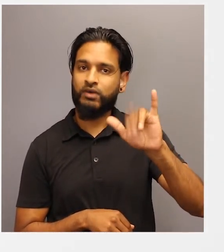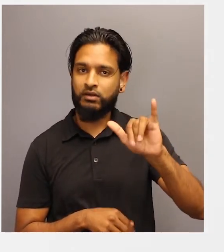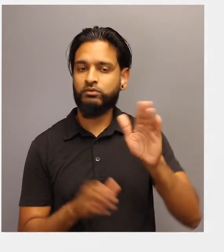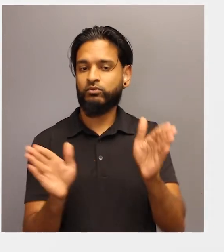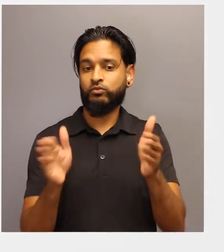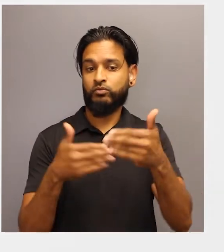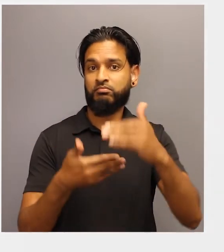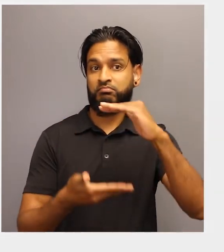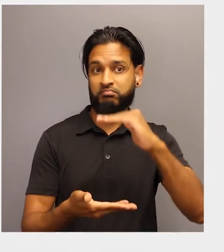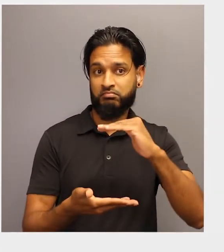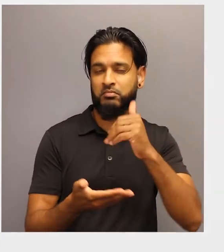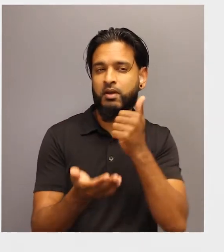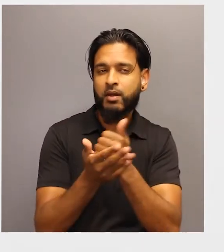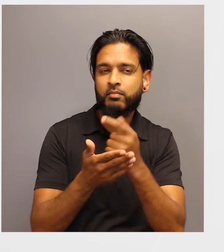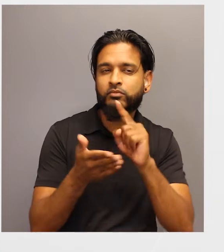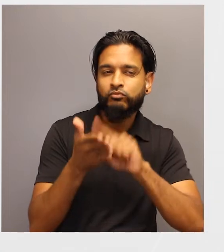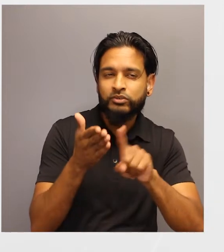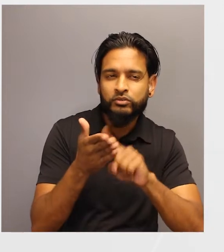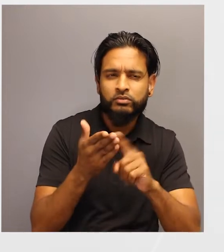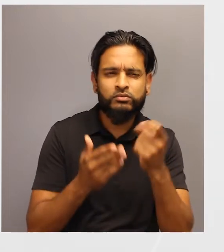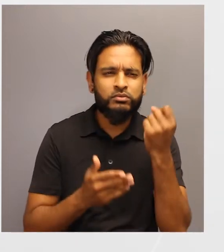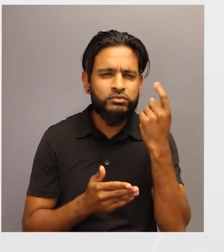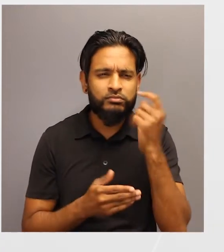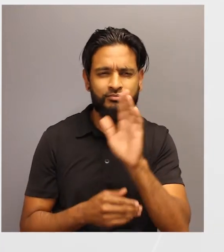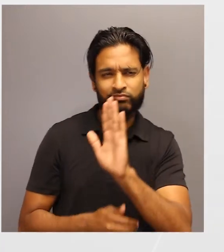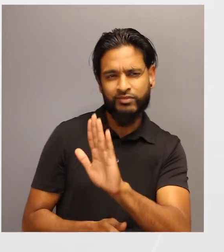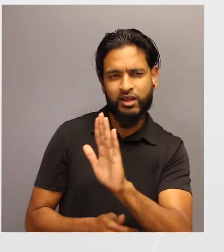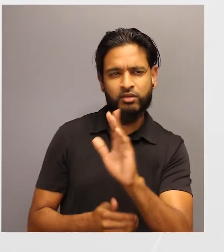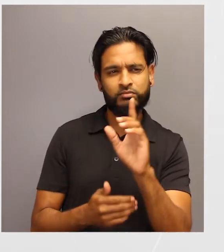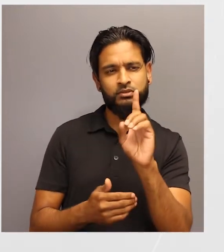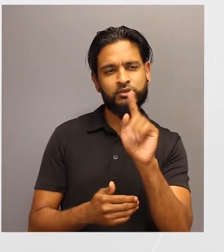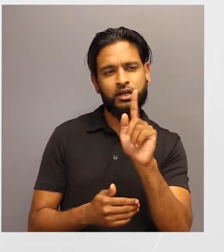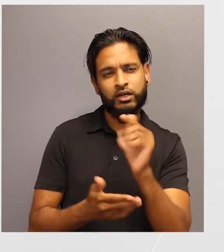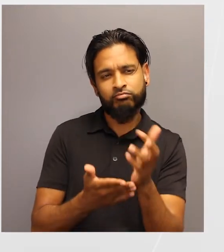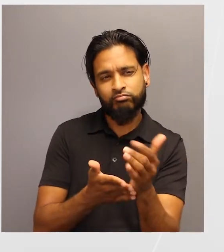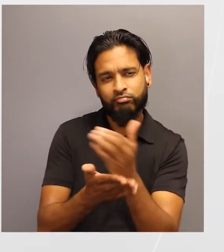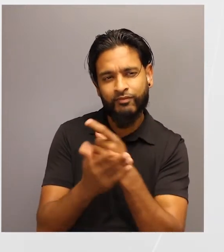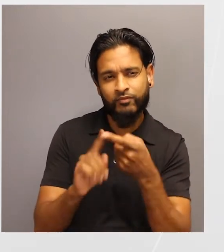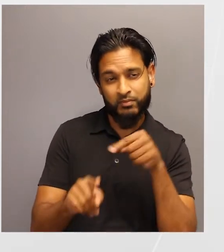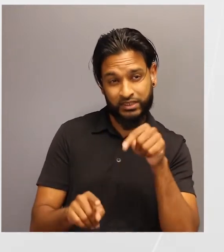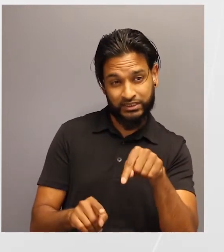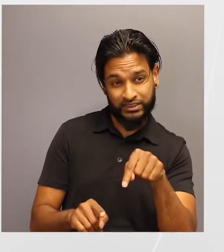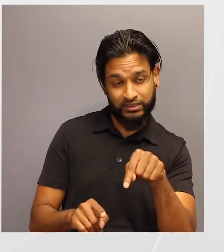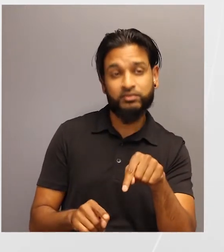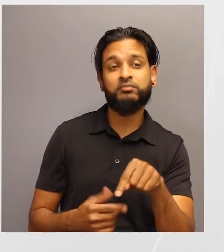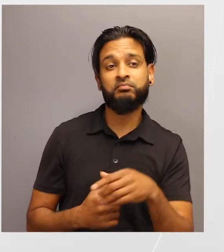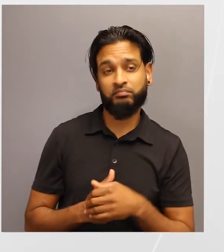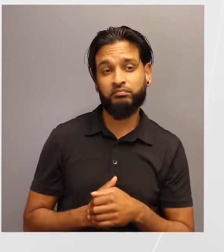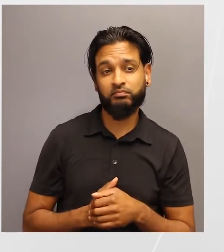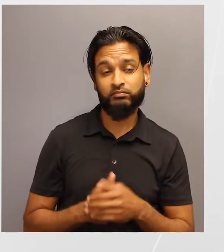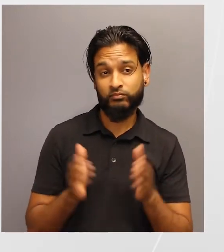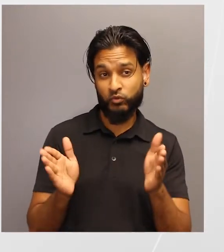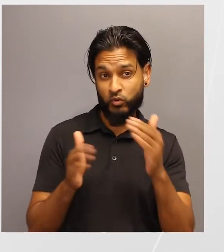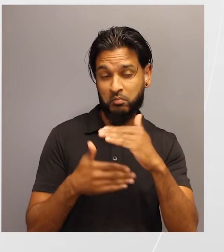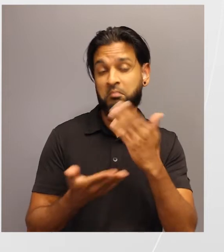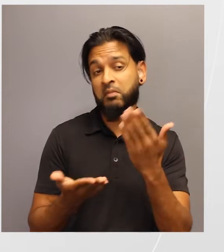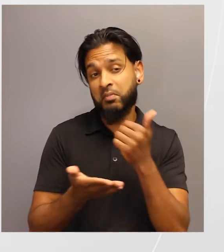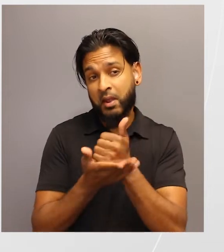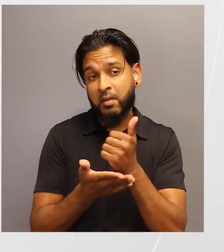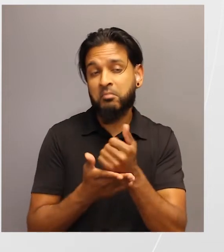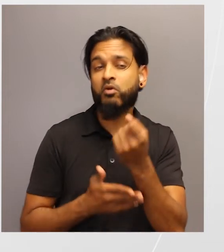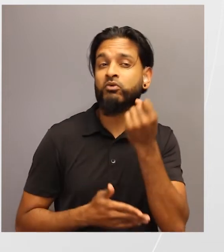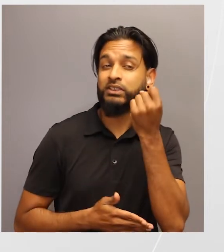any data they just generated from this activity. In particular, the data and graphing cubes may be helpful for them to gain a further